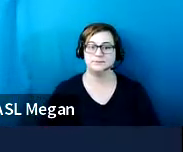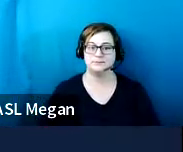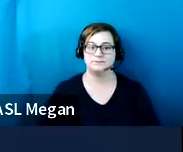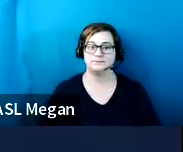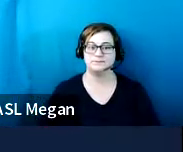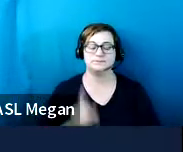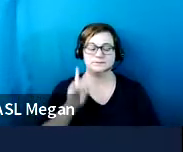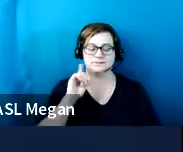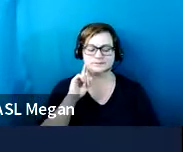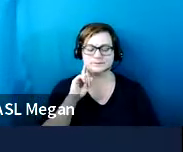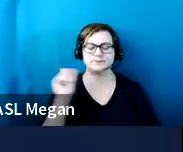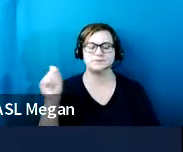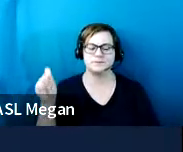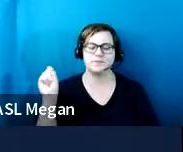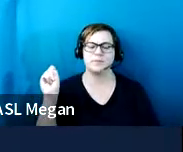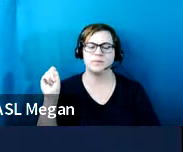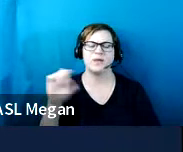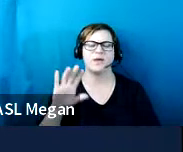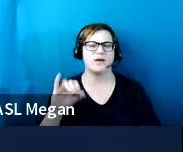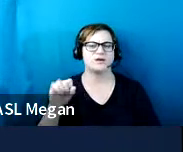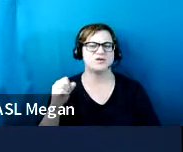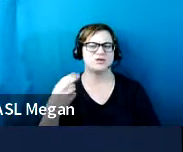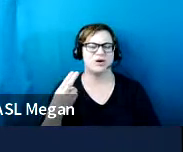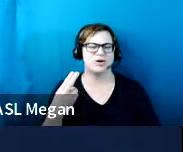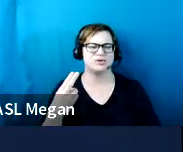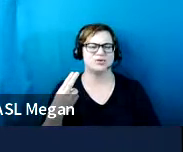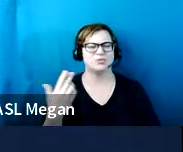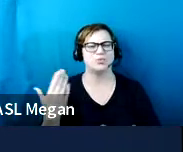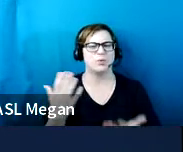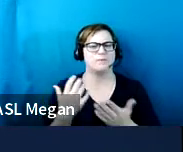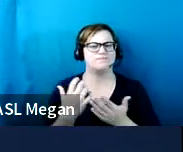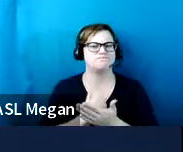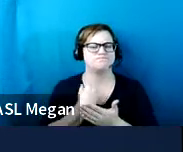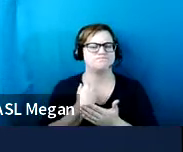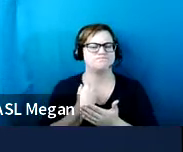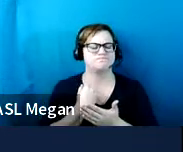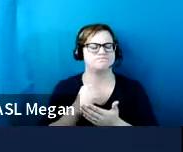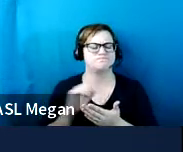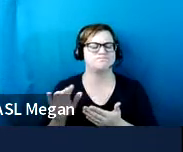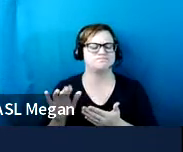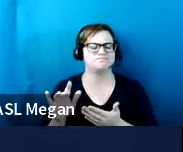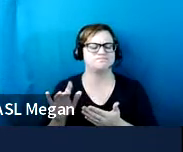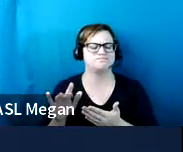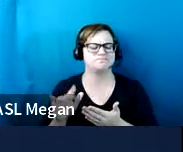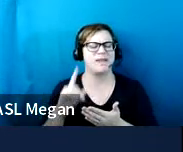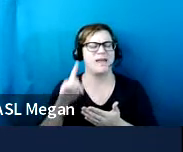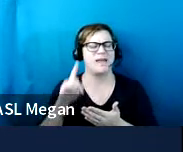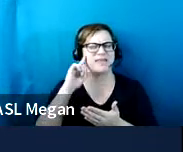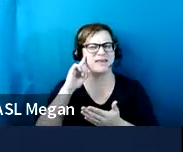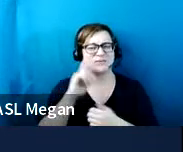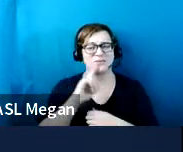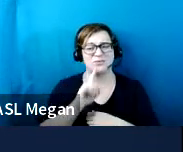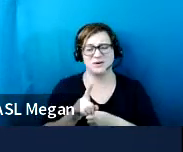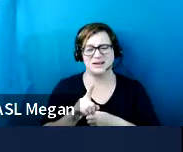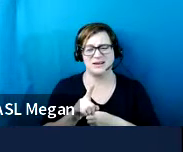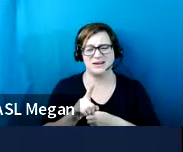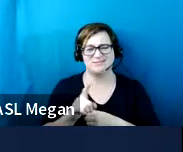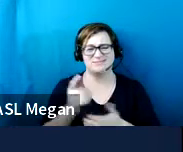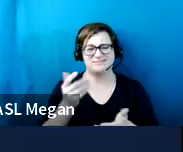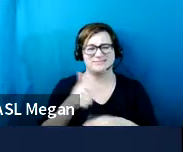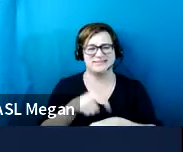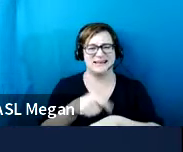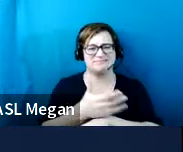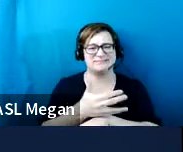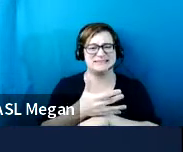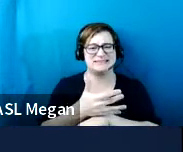All right. Josh, I want to take the chance of the opportunity here to just, I think we're pretty much to the end time,